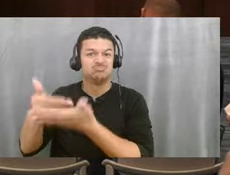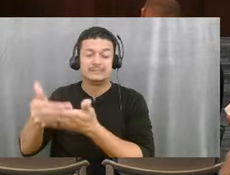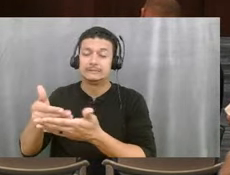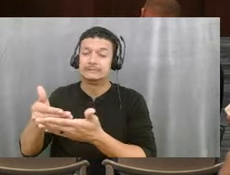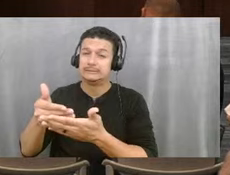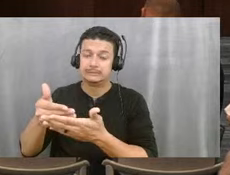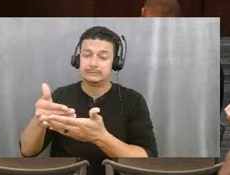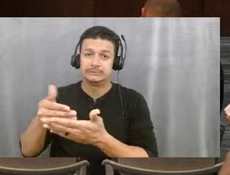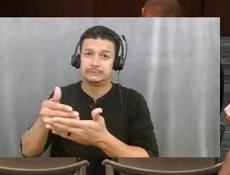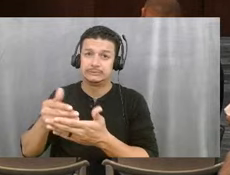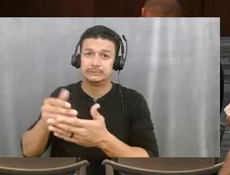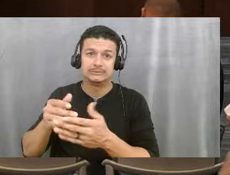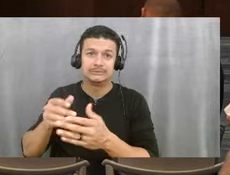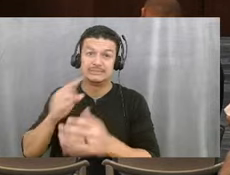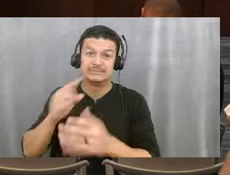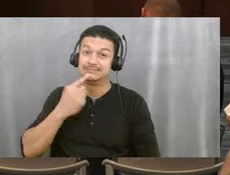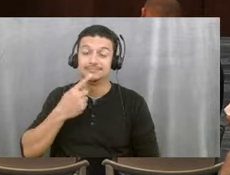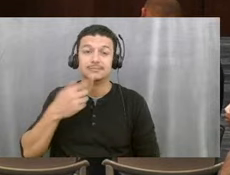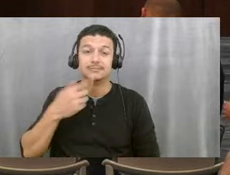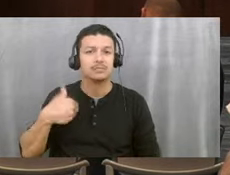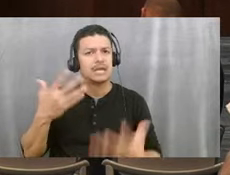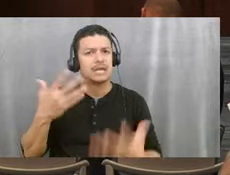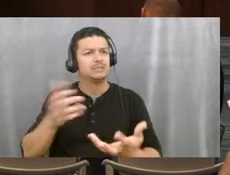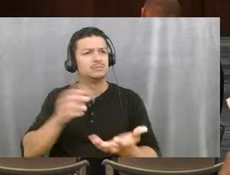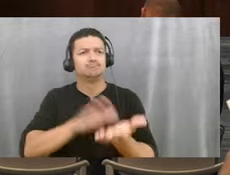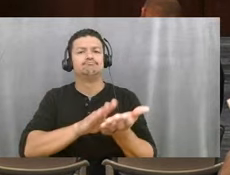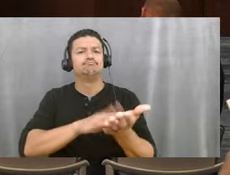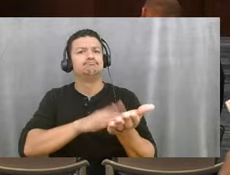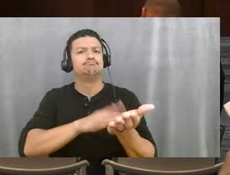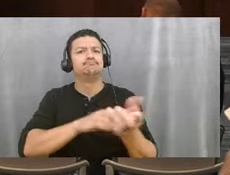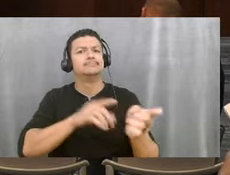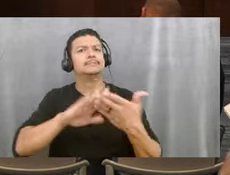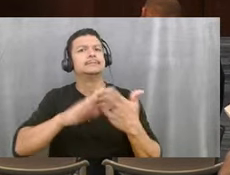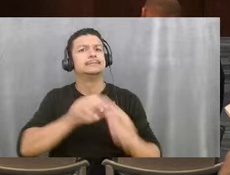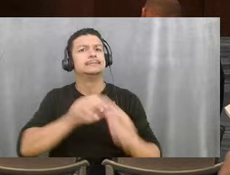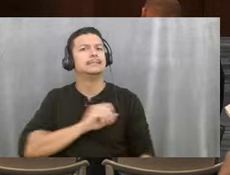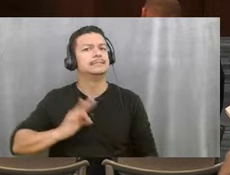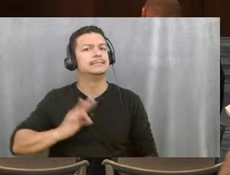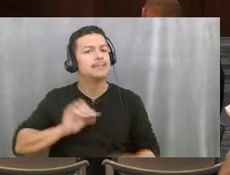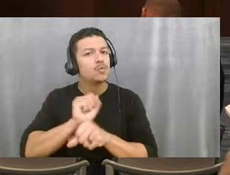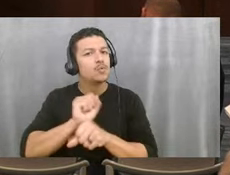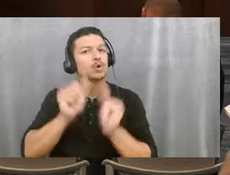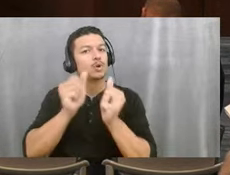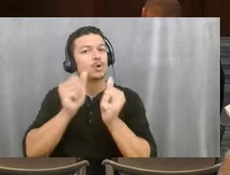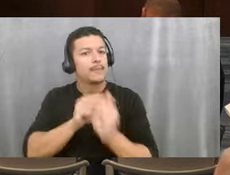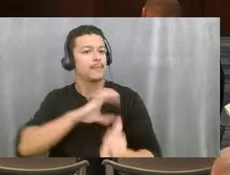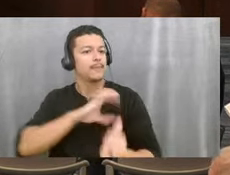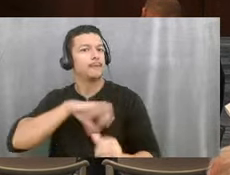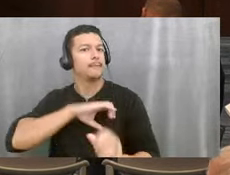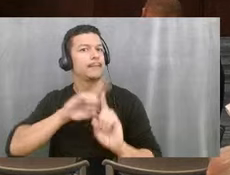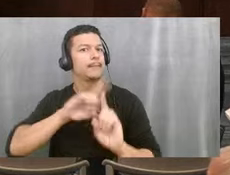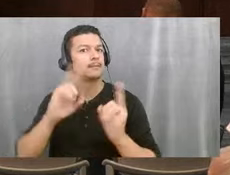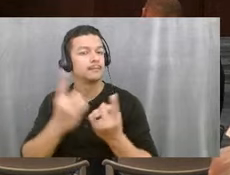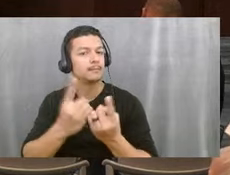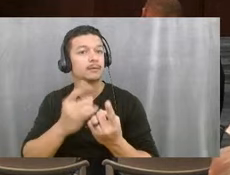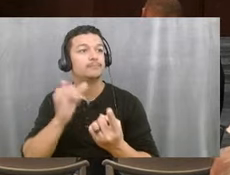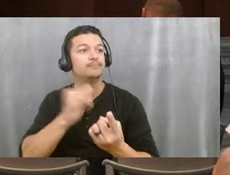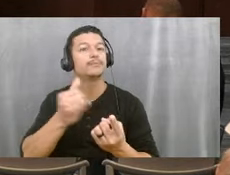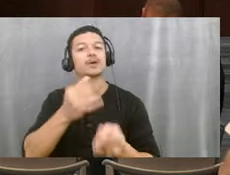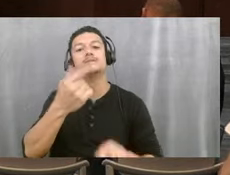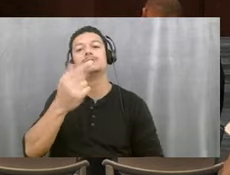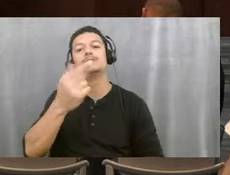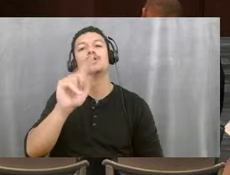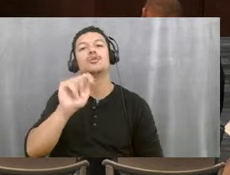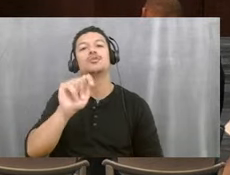both the city staff for working with the police department and the grant processing, and then, of course, you know, our